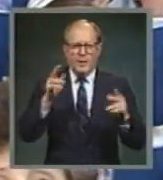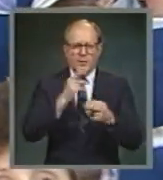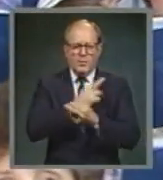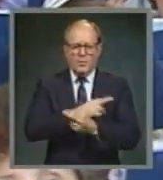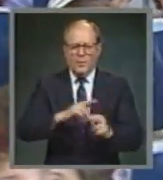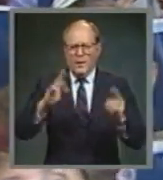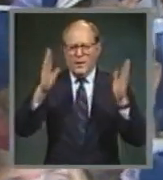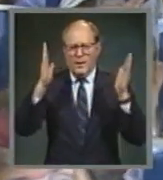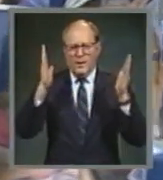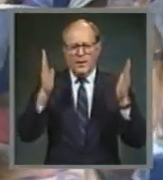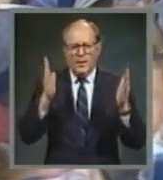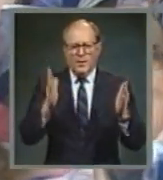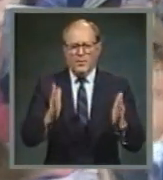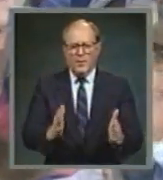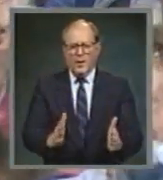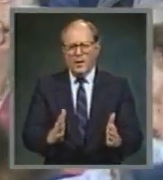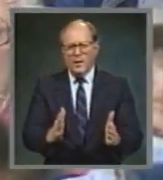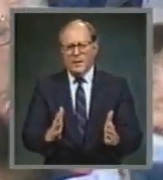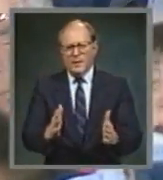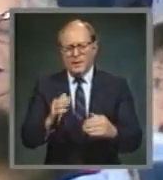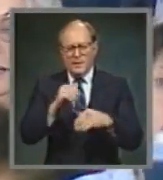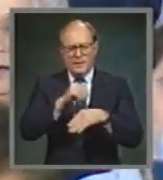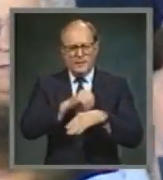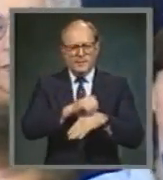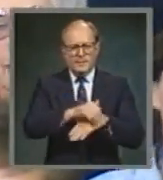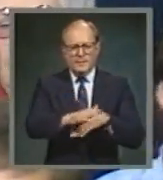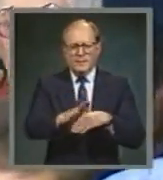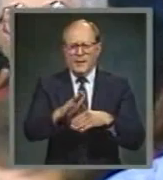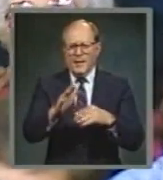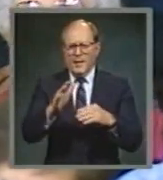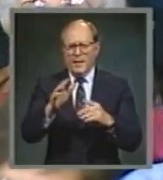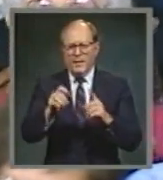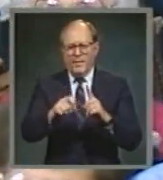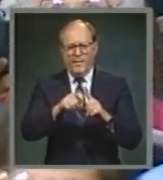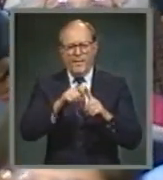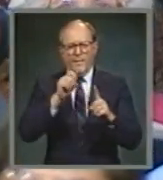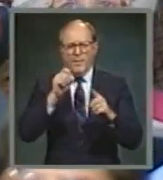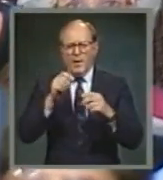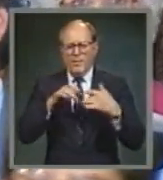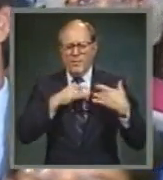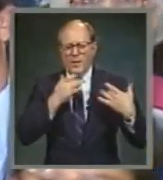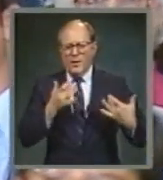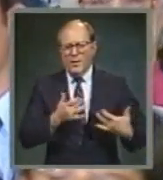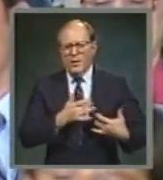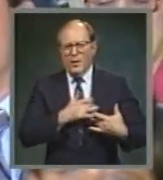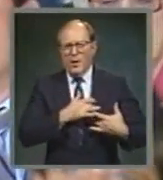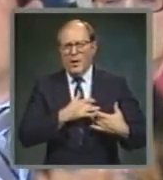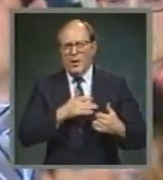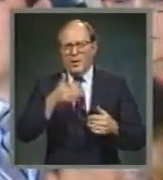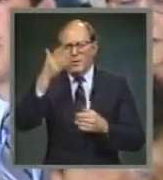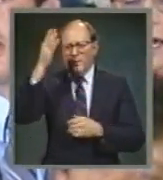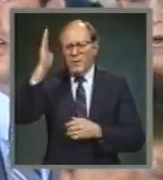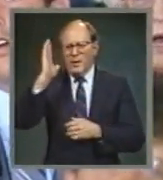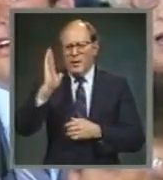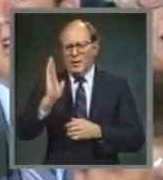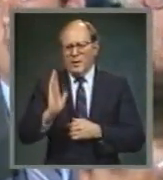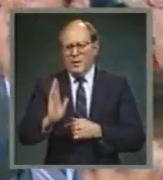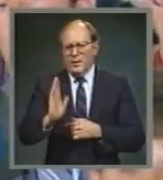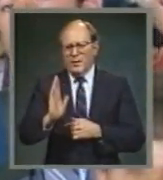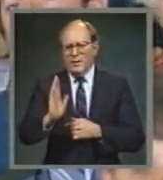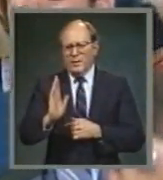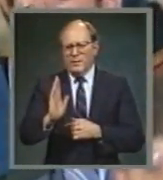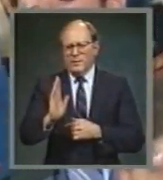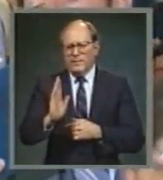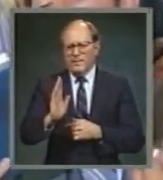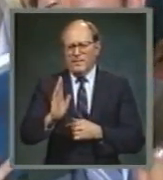Redeemer, sent from the heart of God